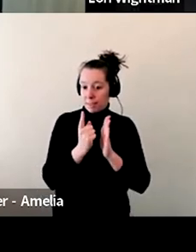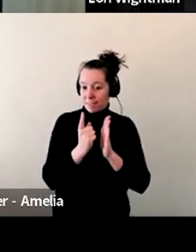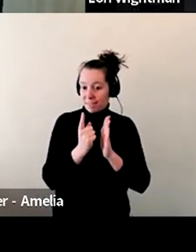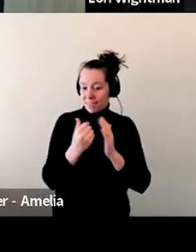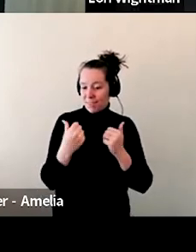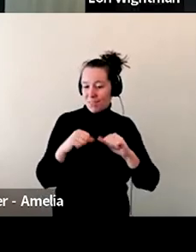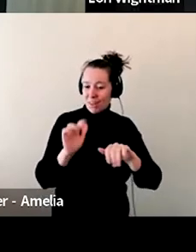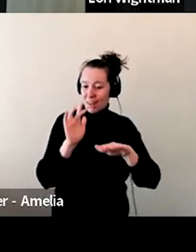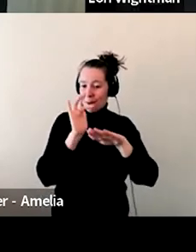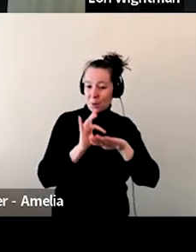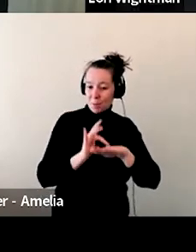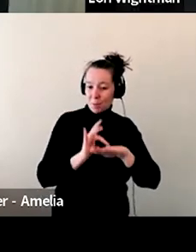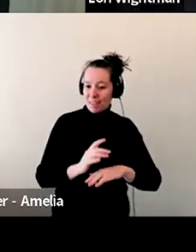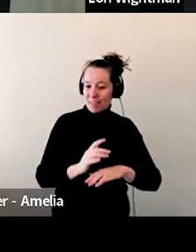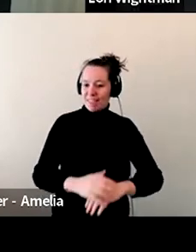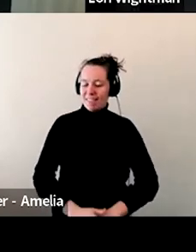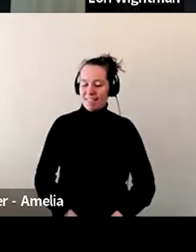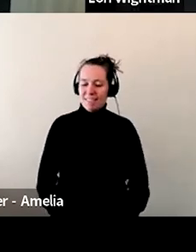see.